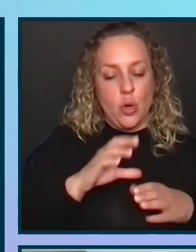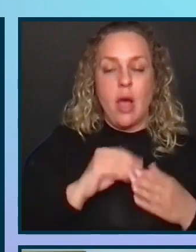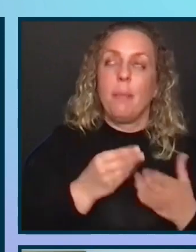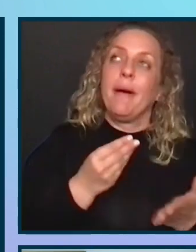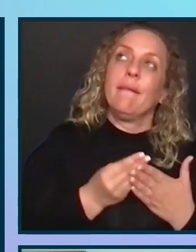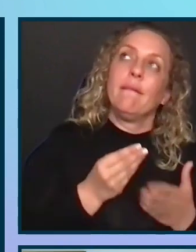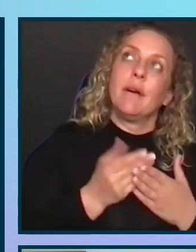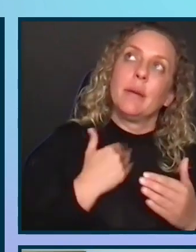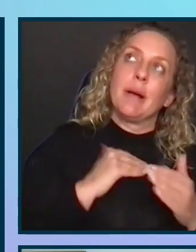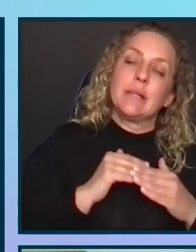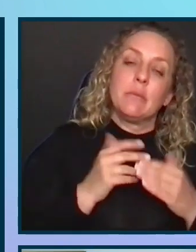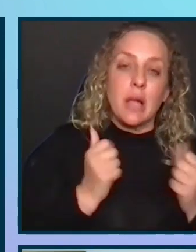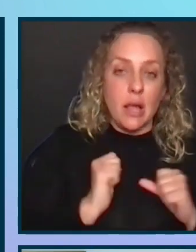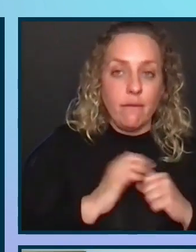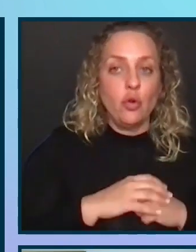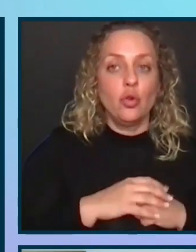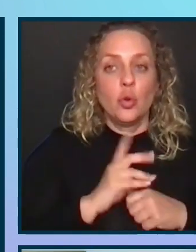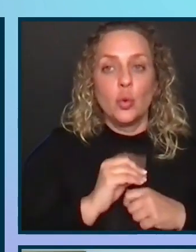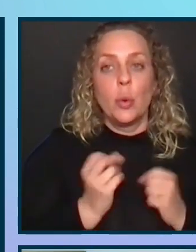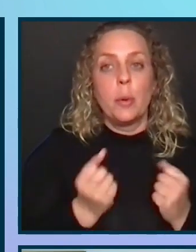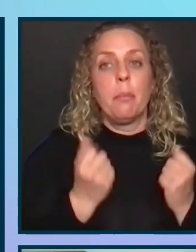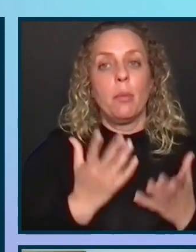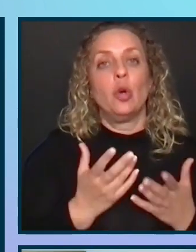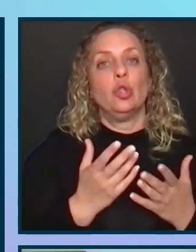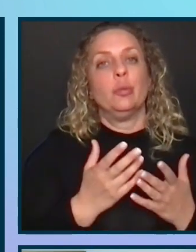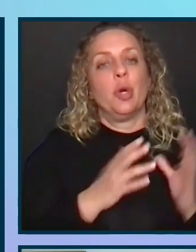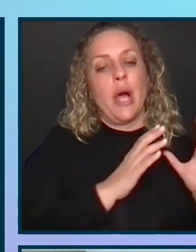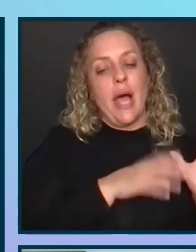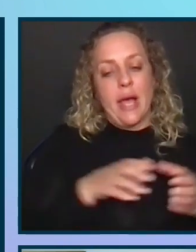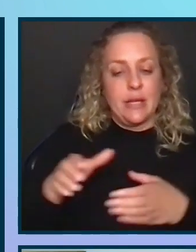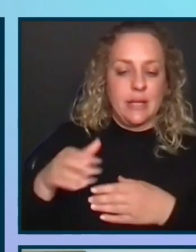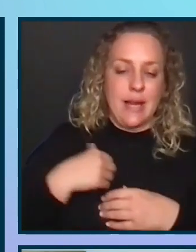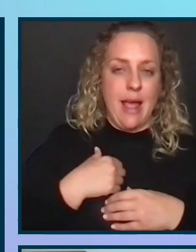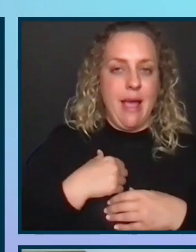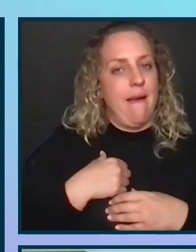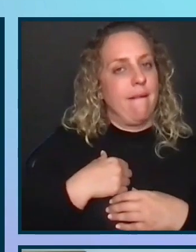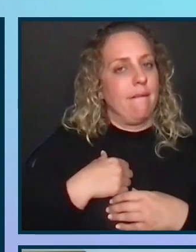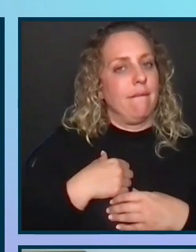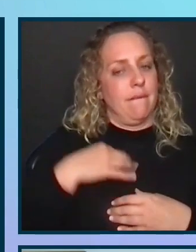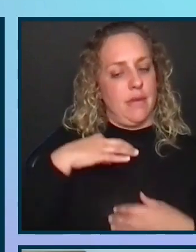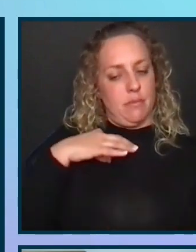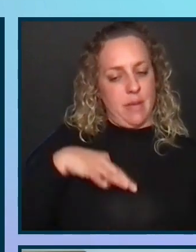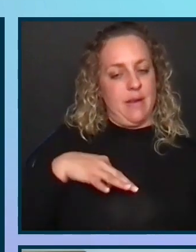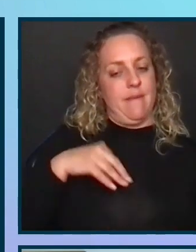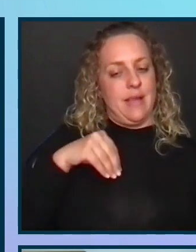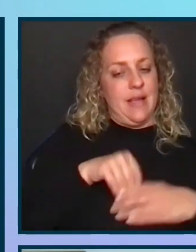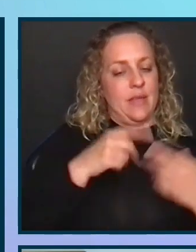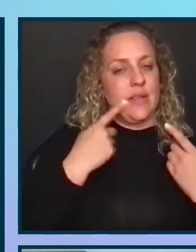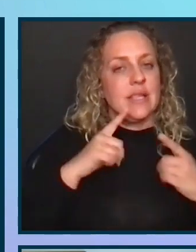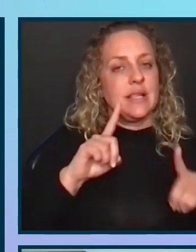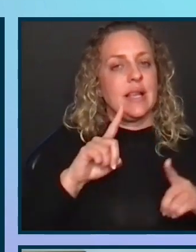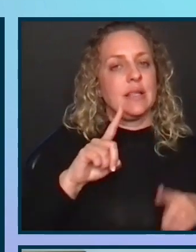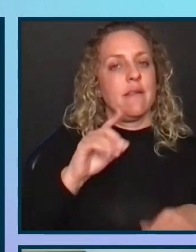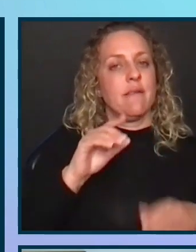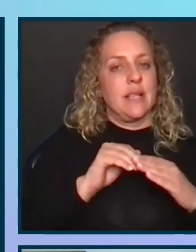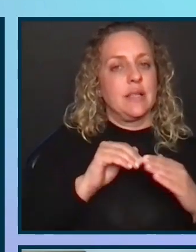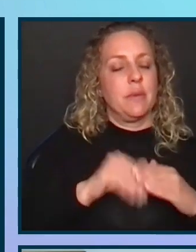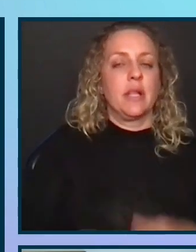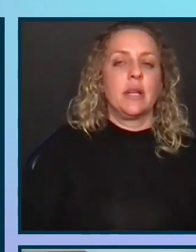accessibility efforts? Do multiple entities have a stake in the success of accessibility?